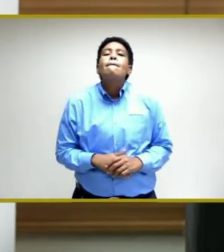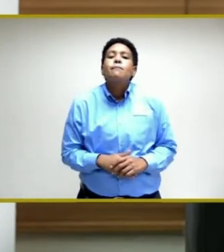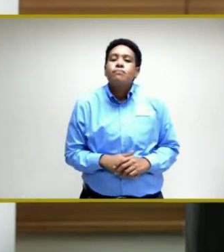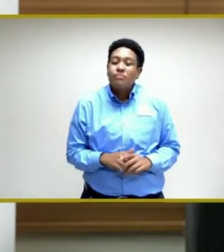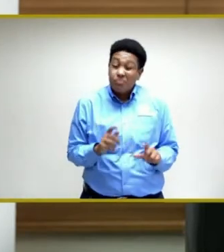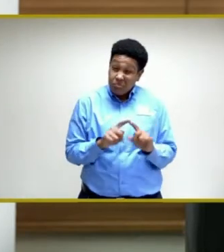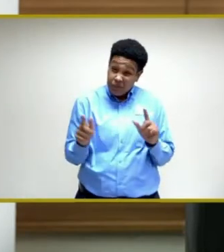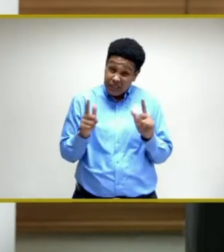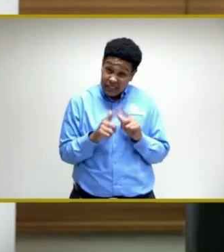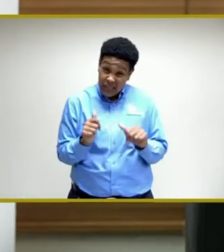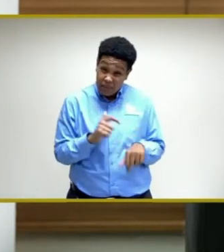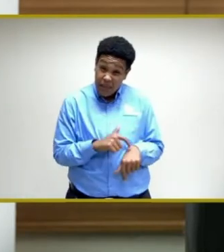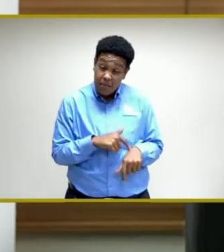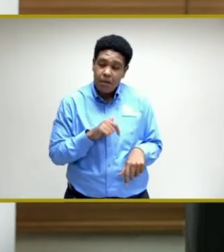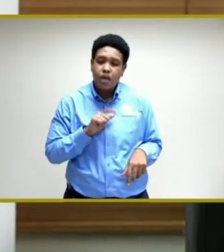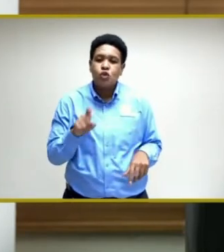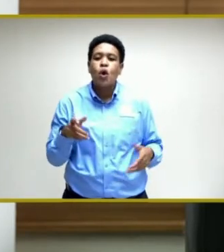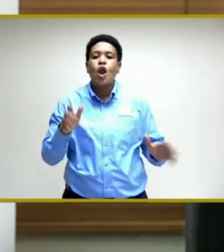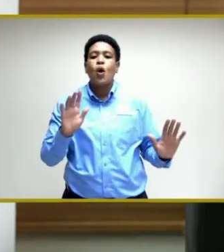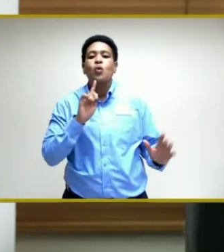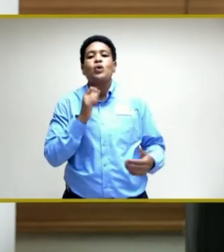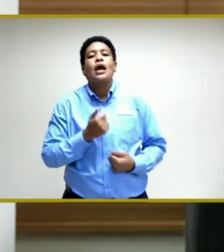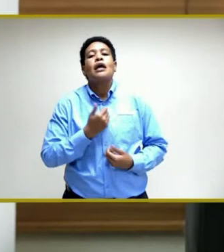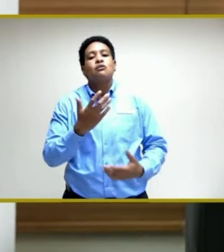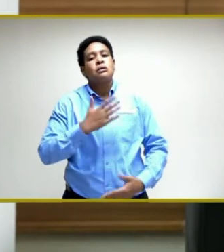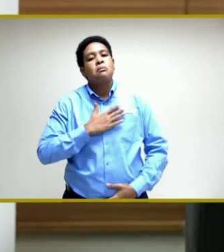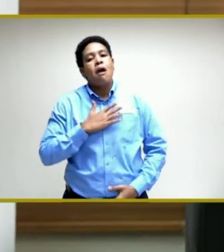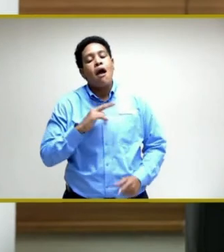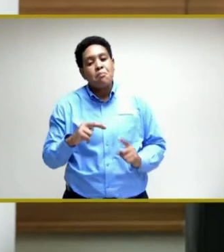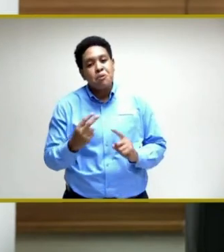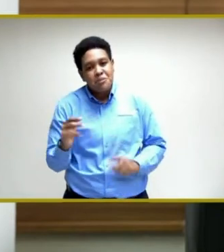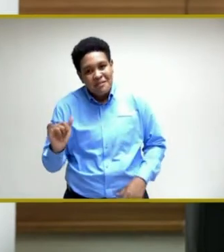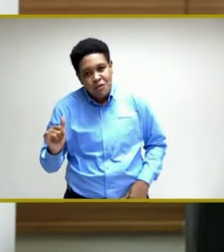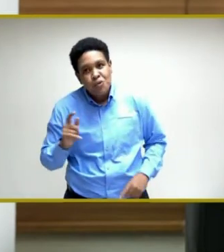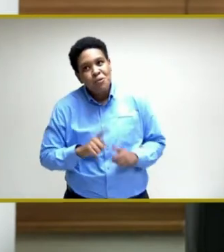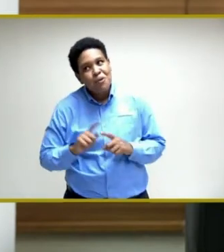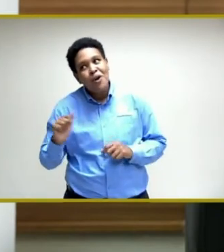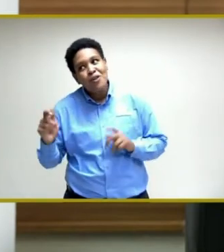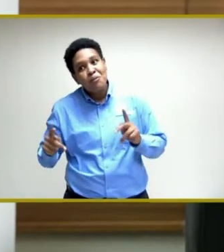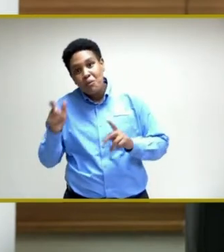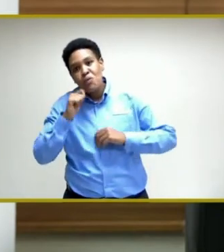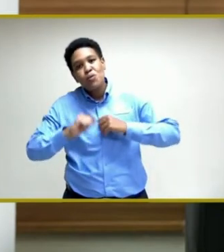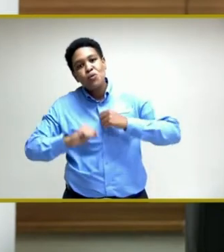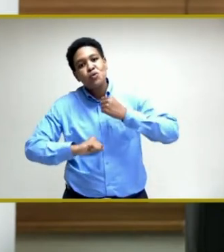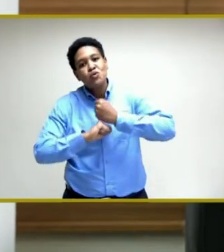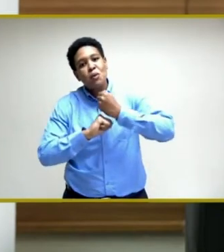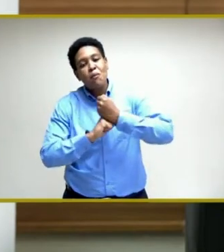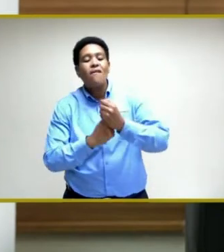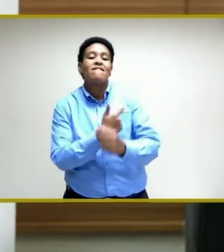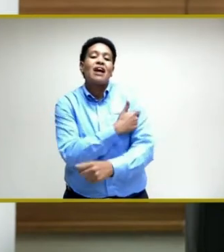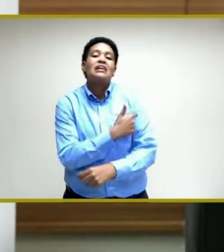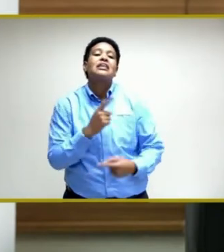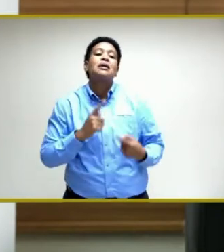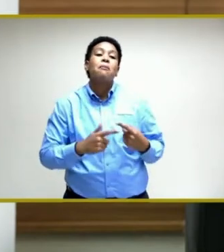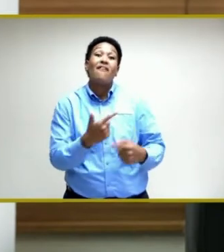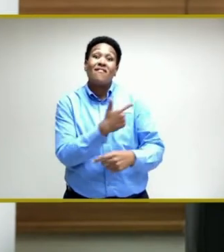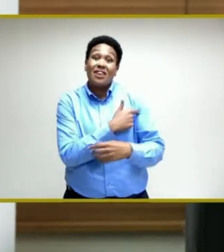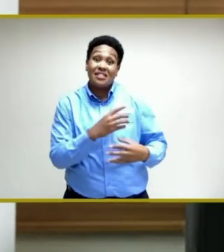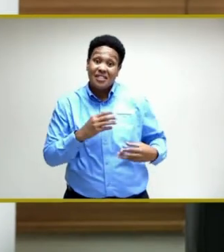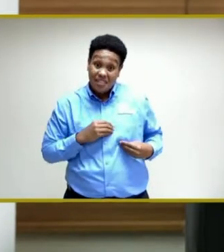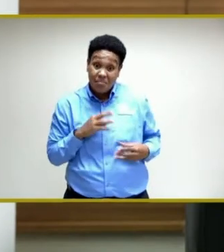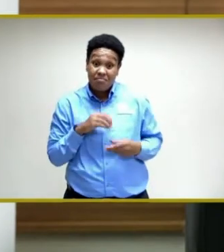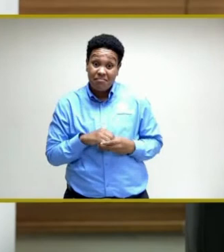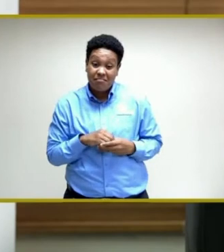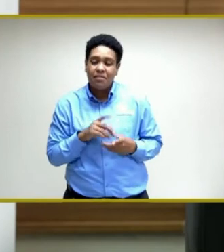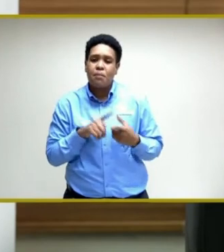the same time, I should be allowed to express mine and others who support vaccines and vaccine take-up and the